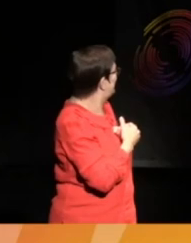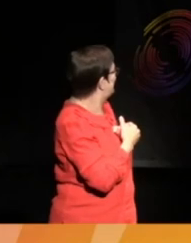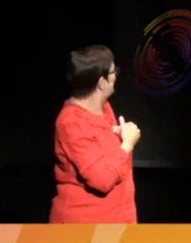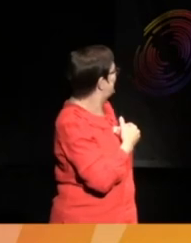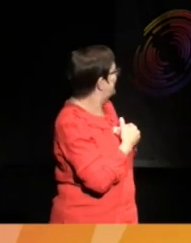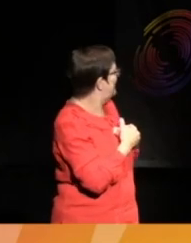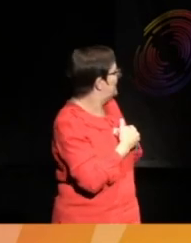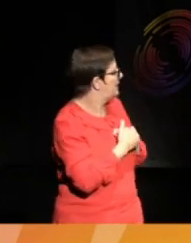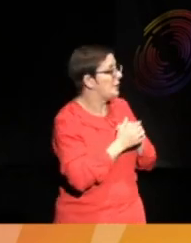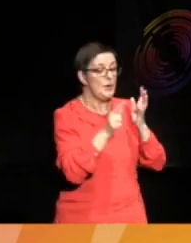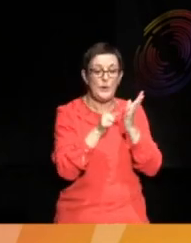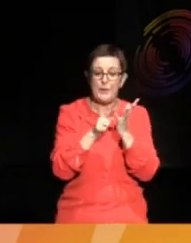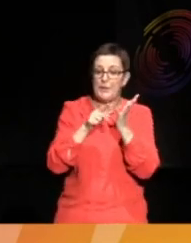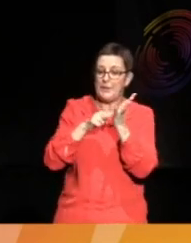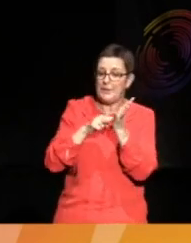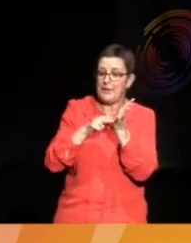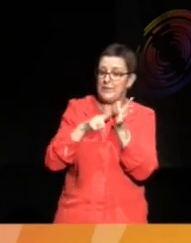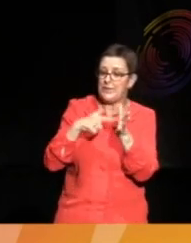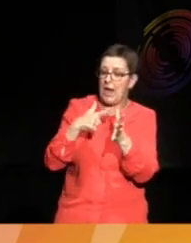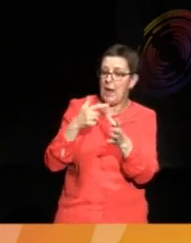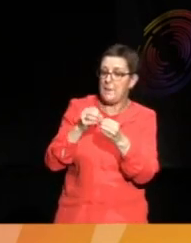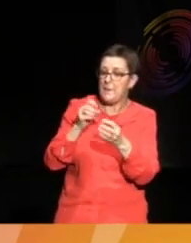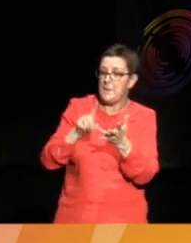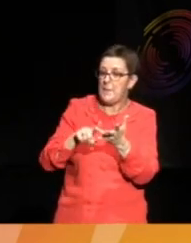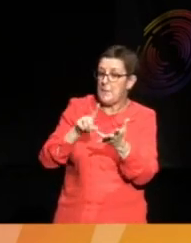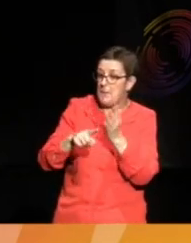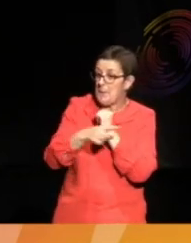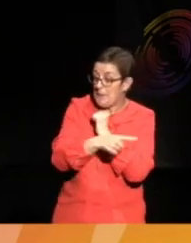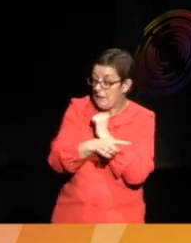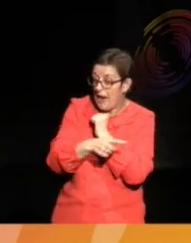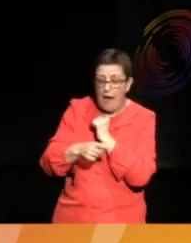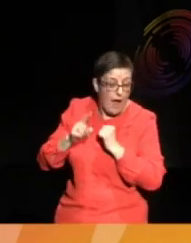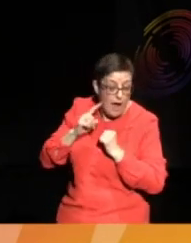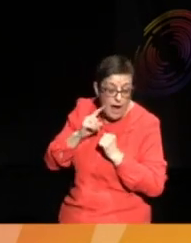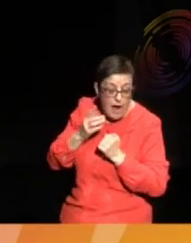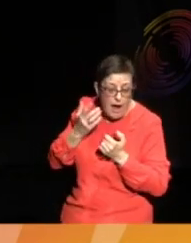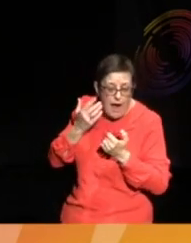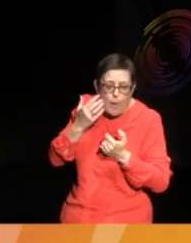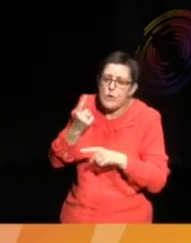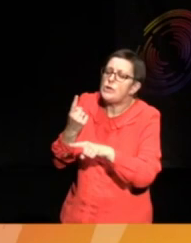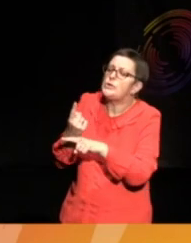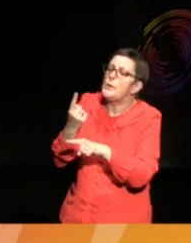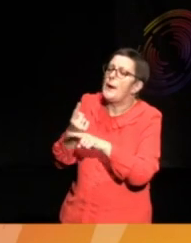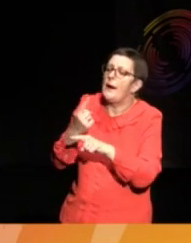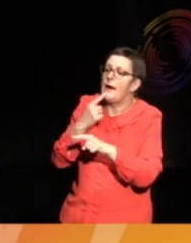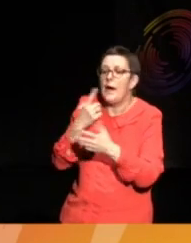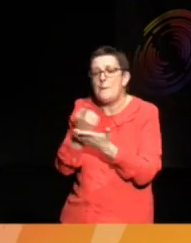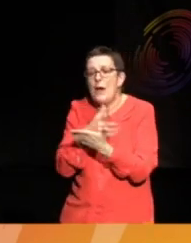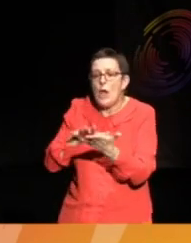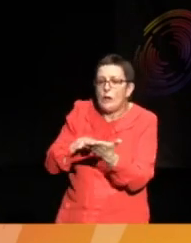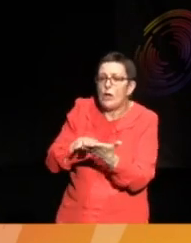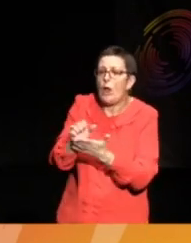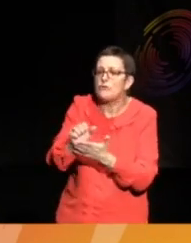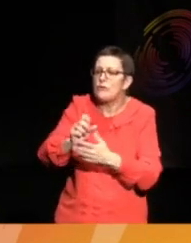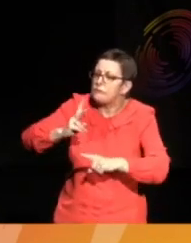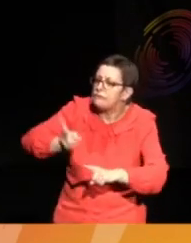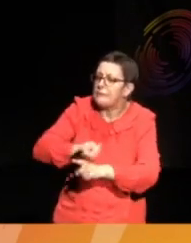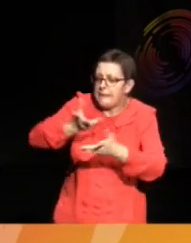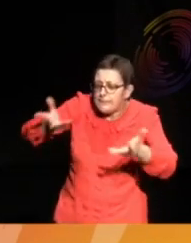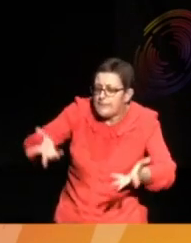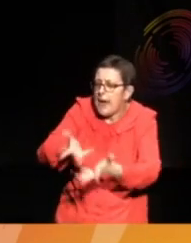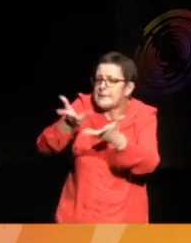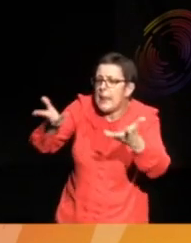Hi, great. I was just talking, I don't know whether you heard that, Njabu, but I was talking about, kind of, cultural revitalization.